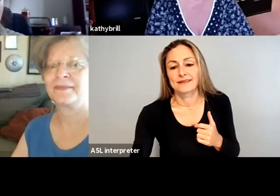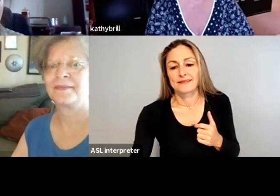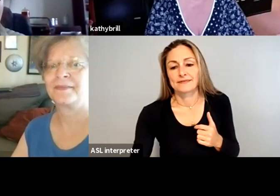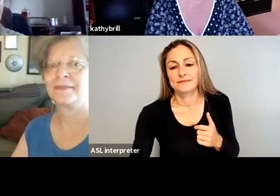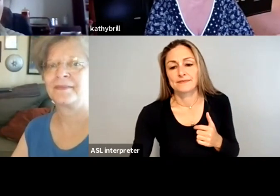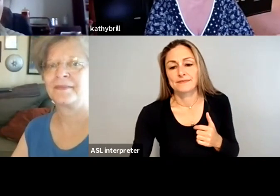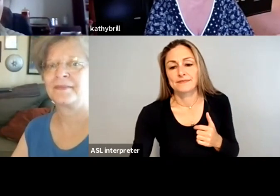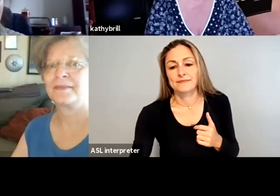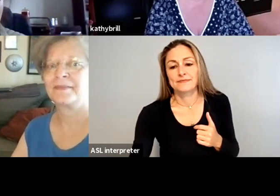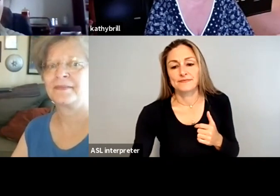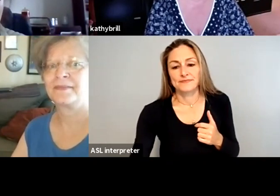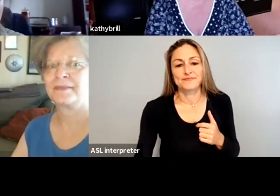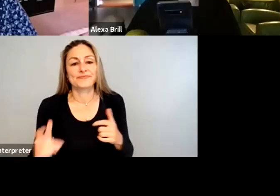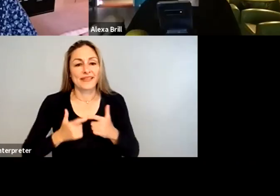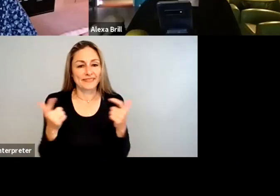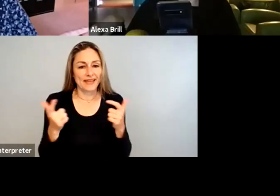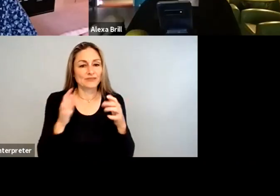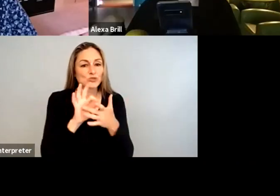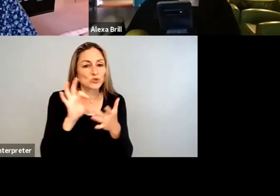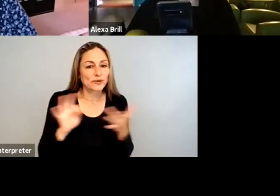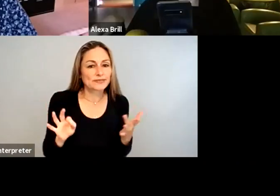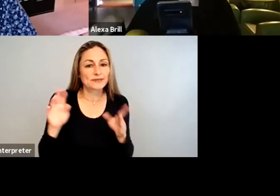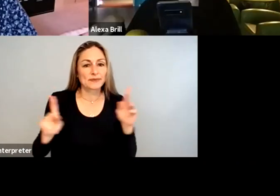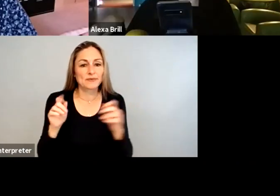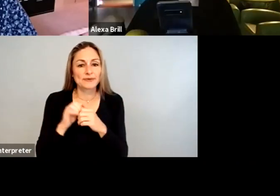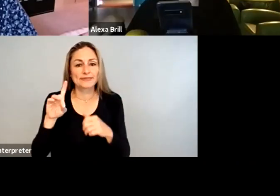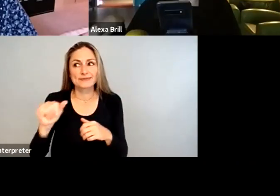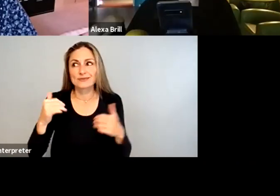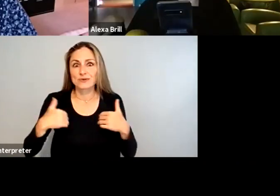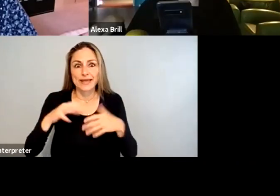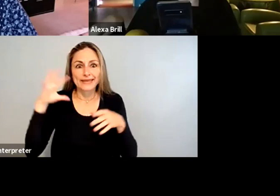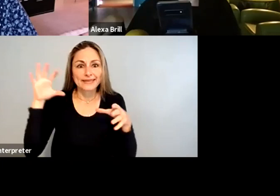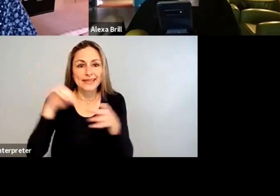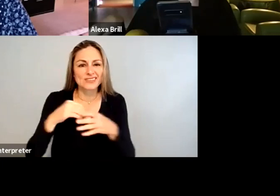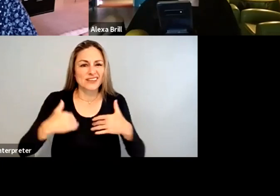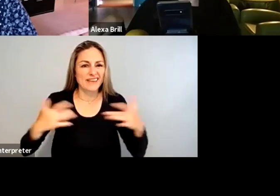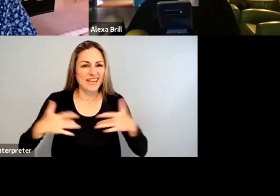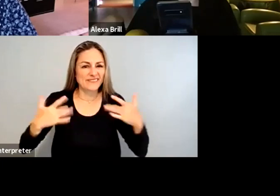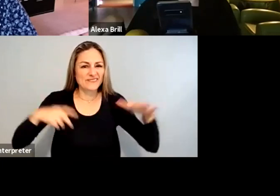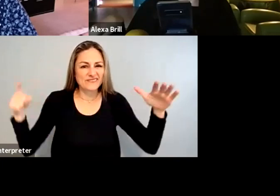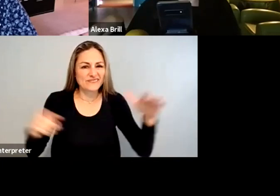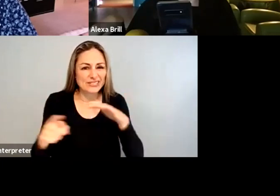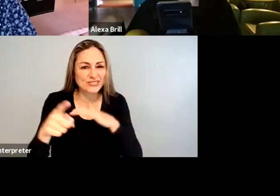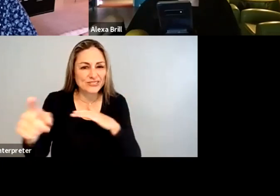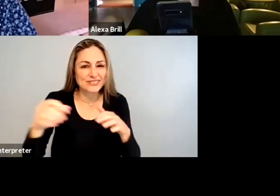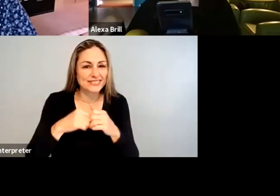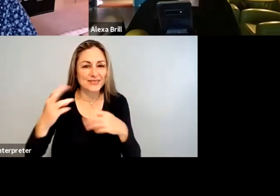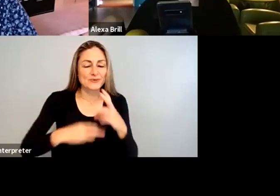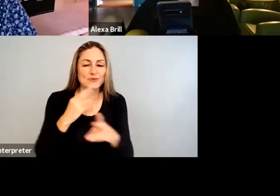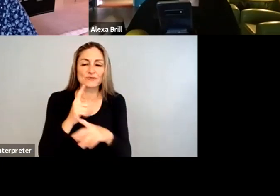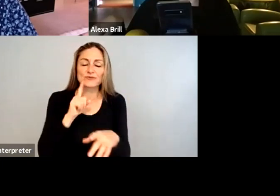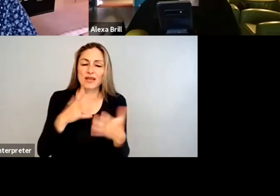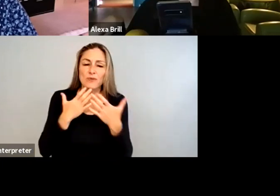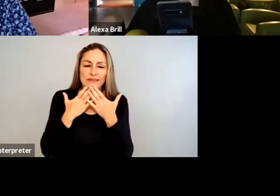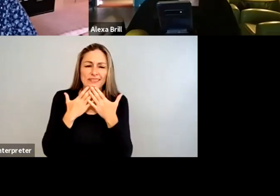um, to engage and have adventures in the world. So I just, I just want to really thank you from the bottom of my